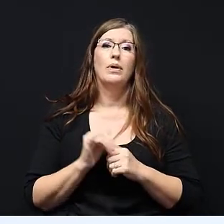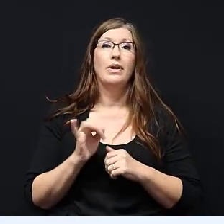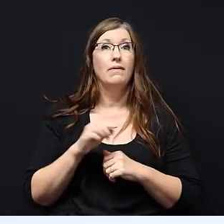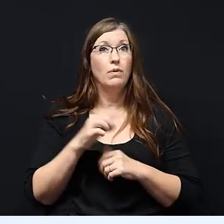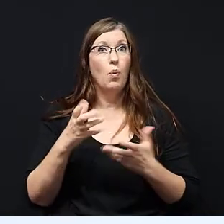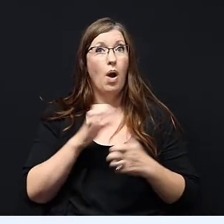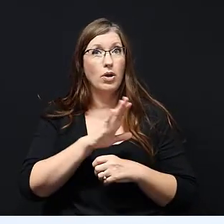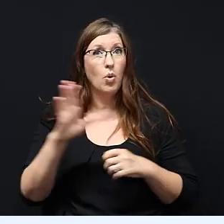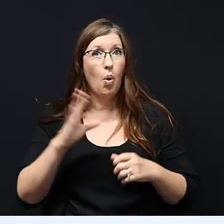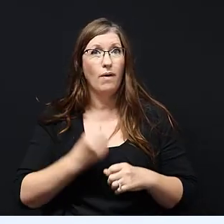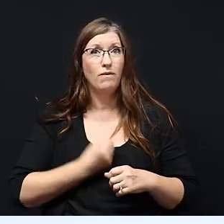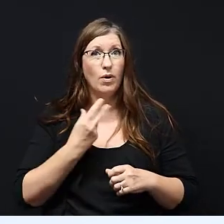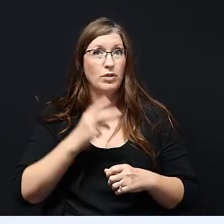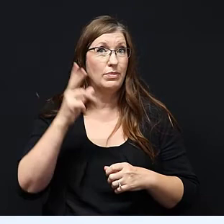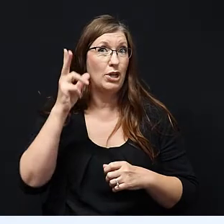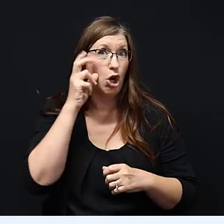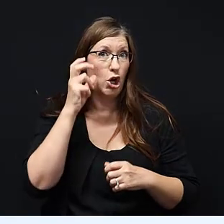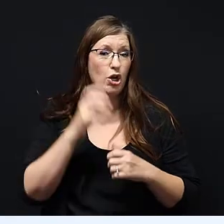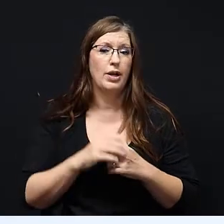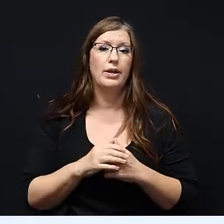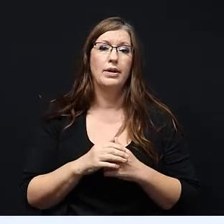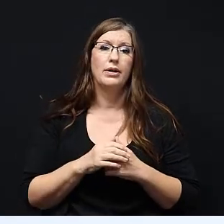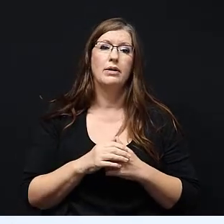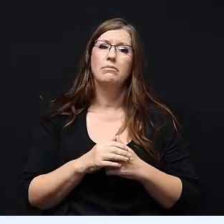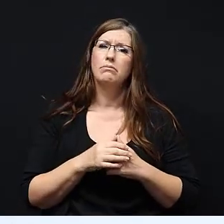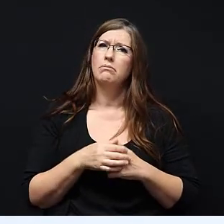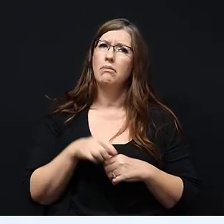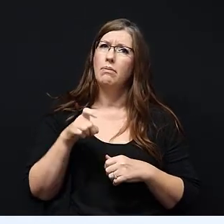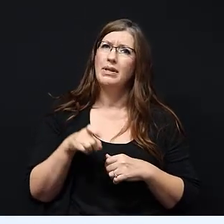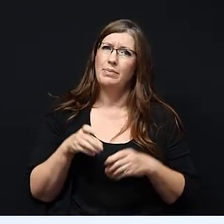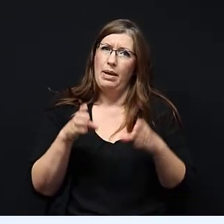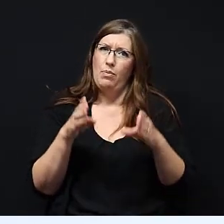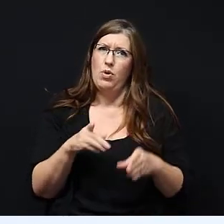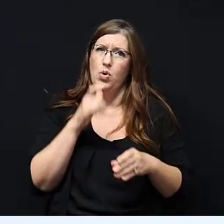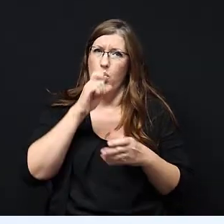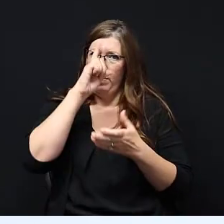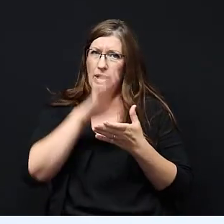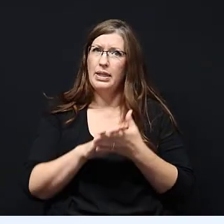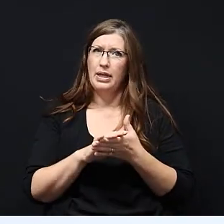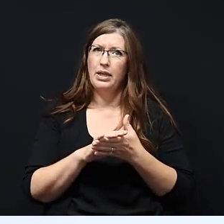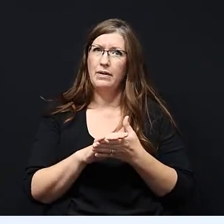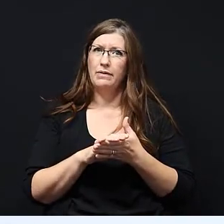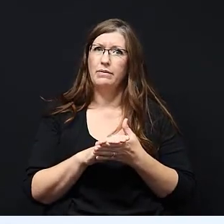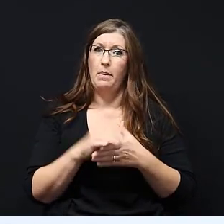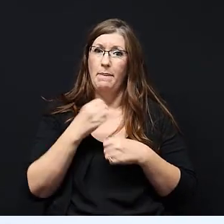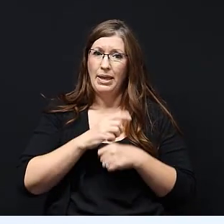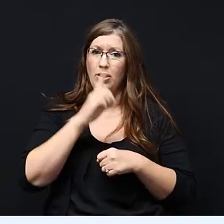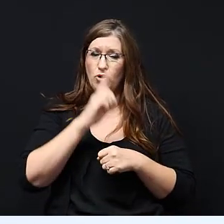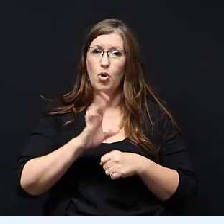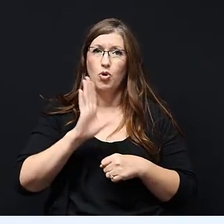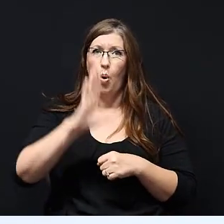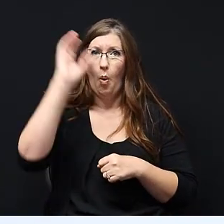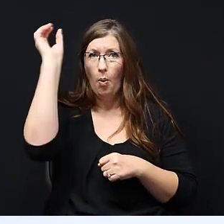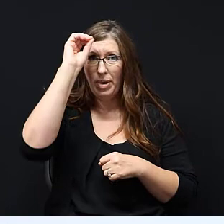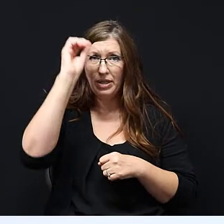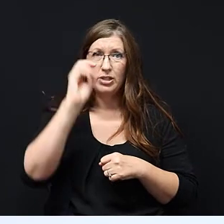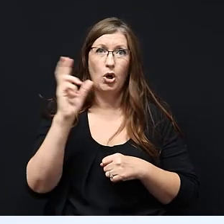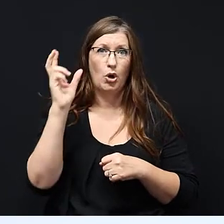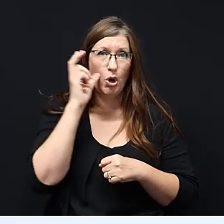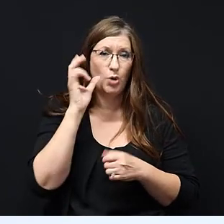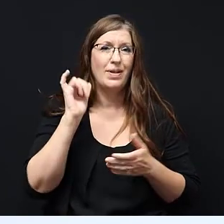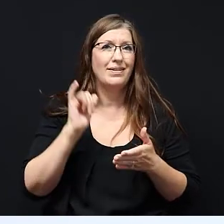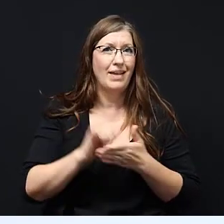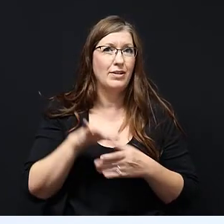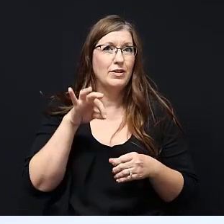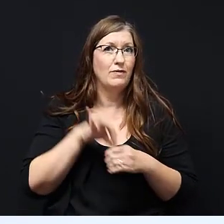in order for your voices to be heard you have to be a person that believes in getting your voice heard and that's